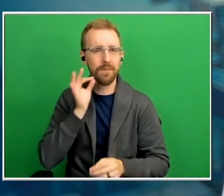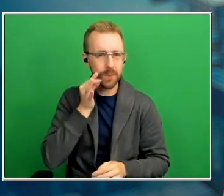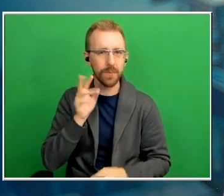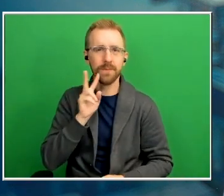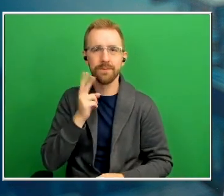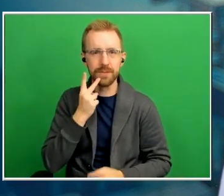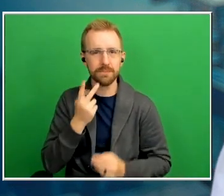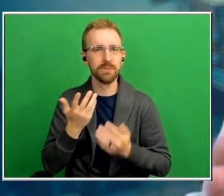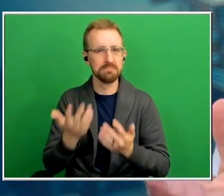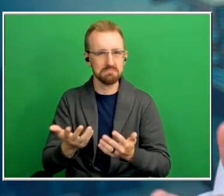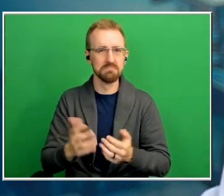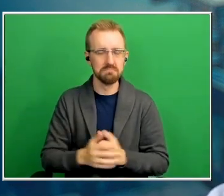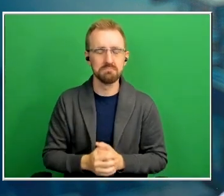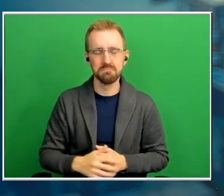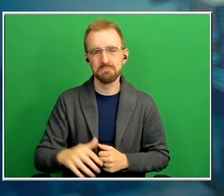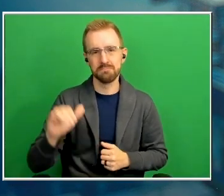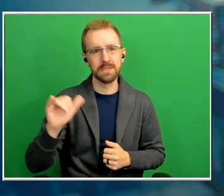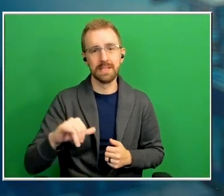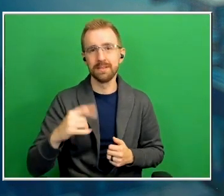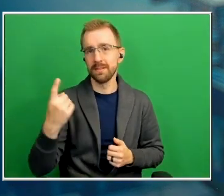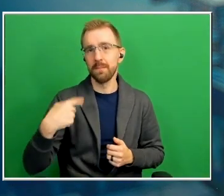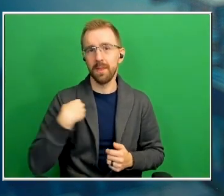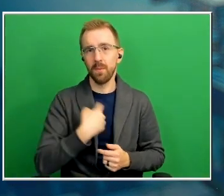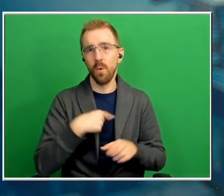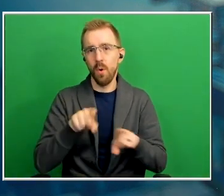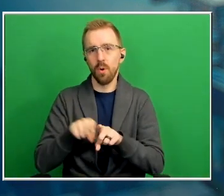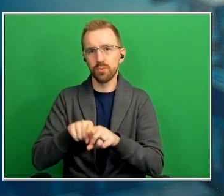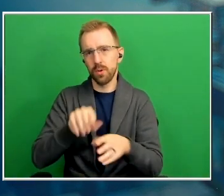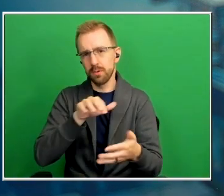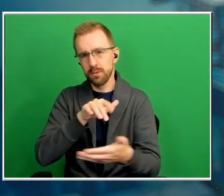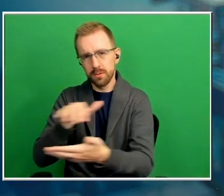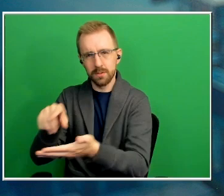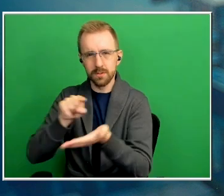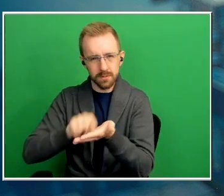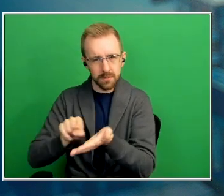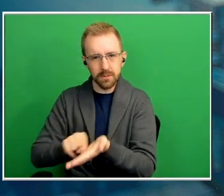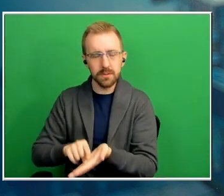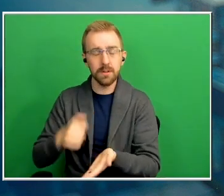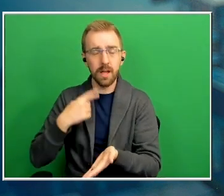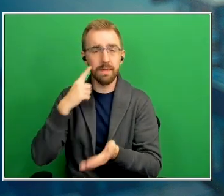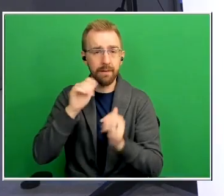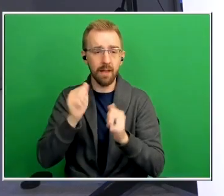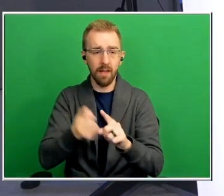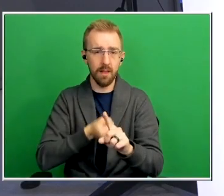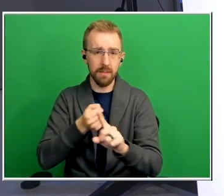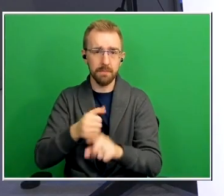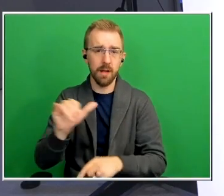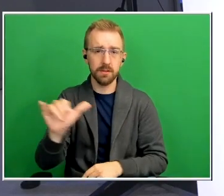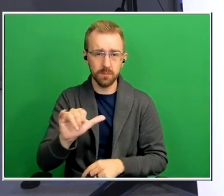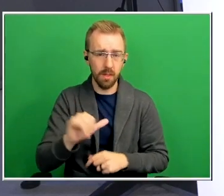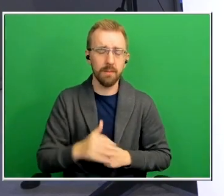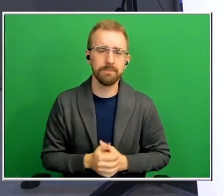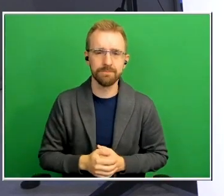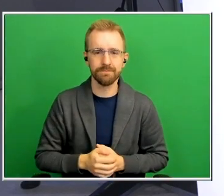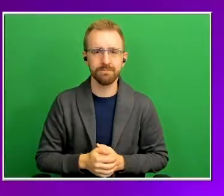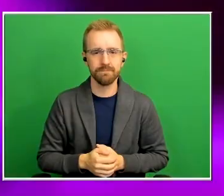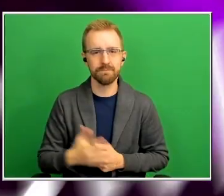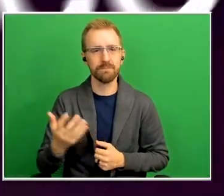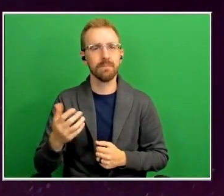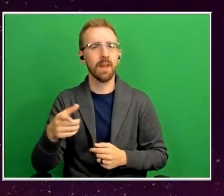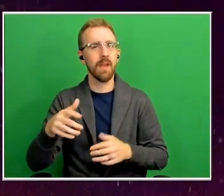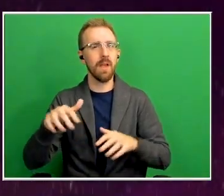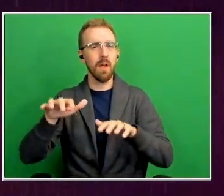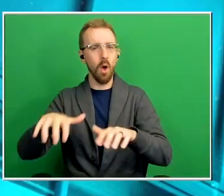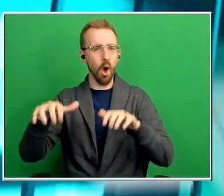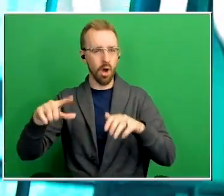that's a that's a that's something we're also studying and i think that's something that can have an impact as well i want to get to some questions from our viewers this morning because